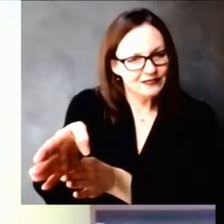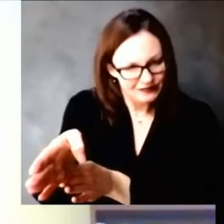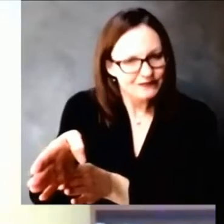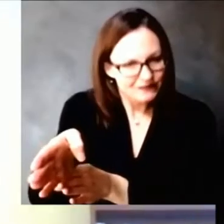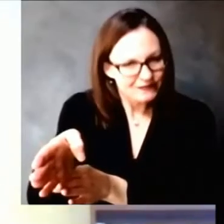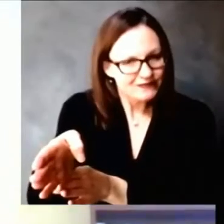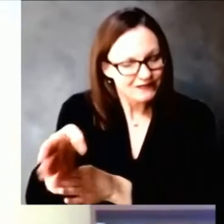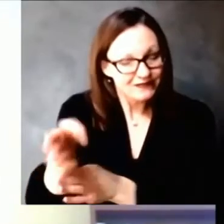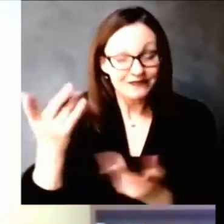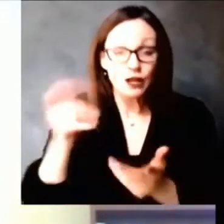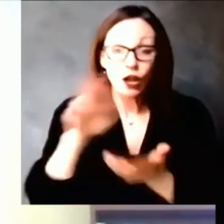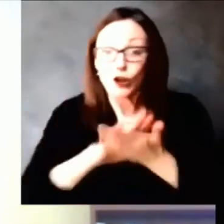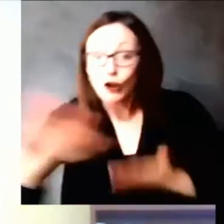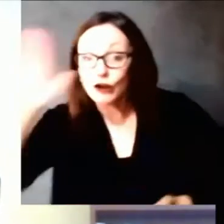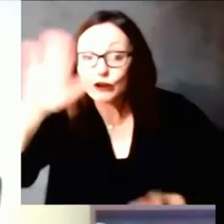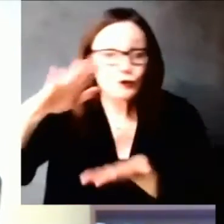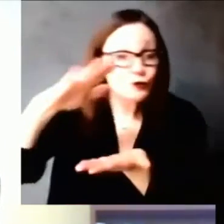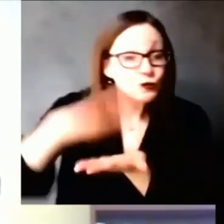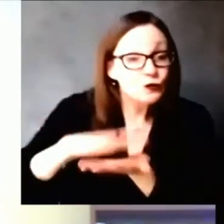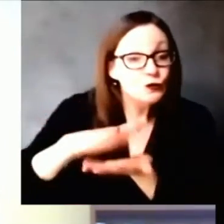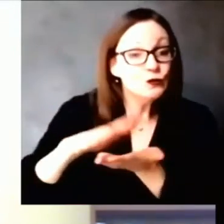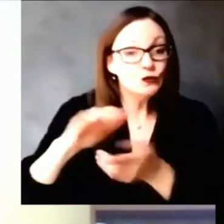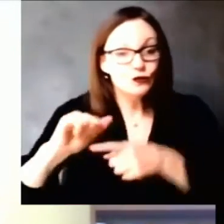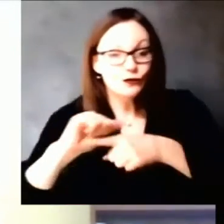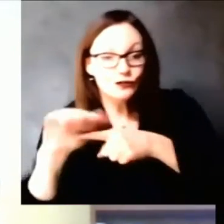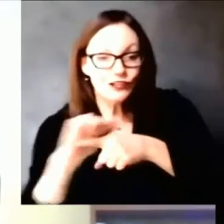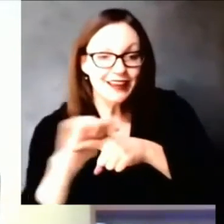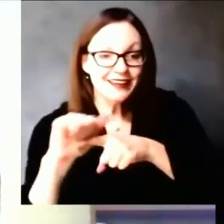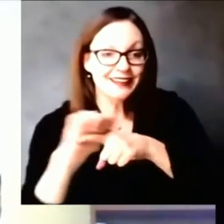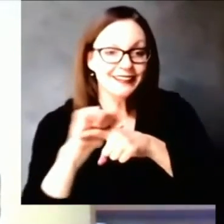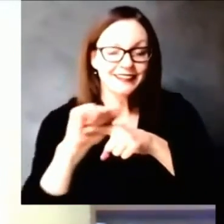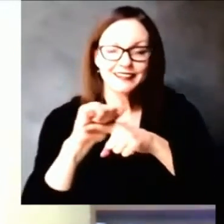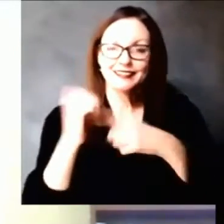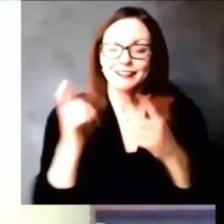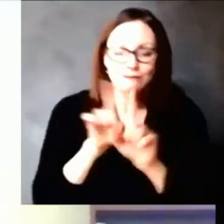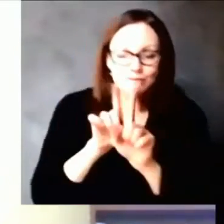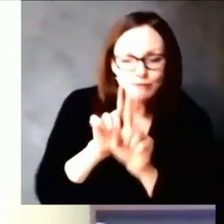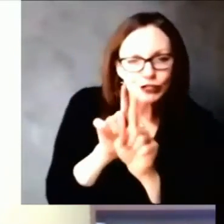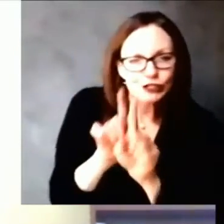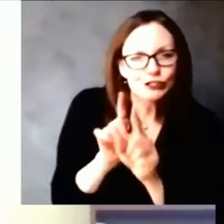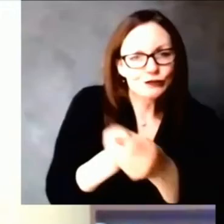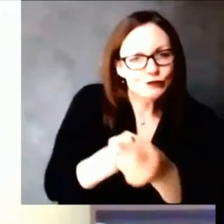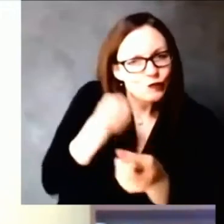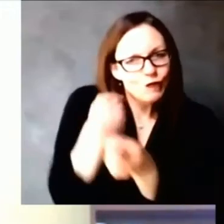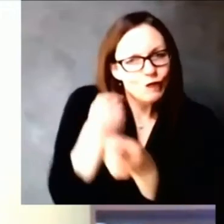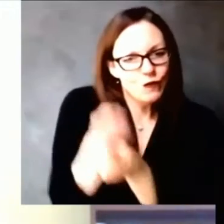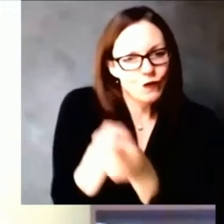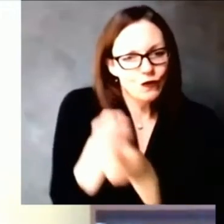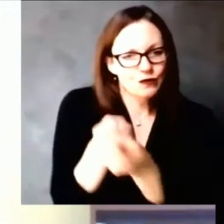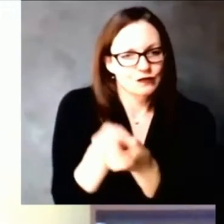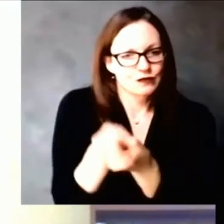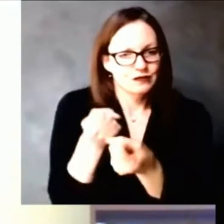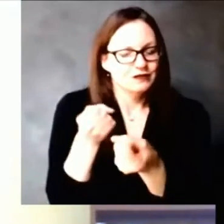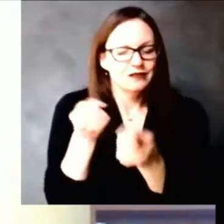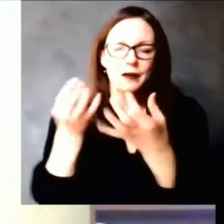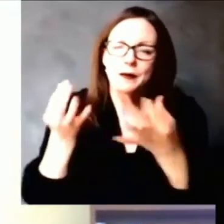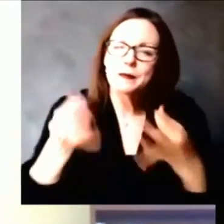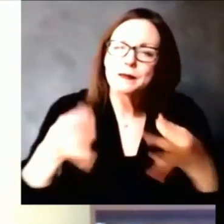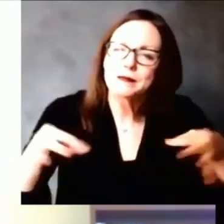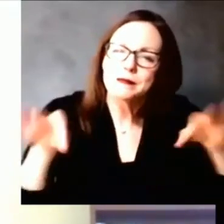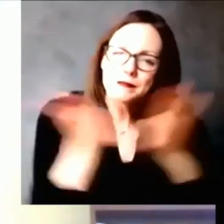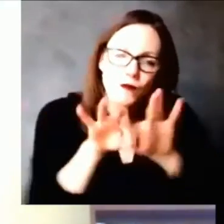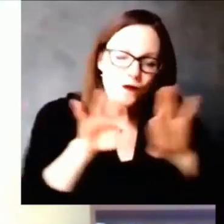to um to be able to see that kind of opportunity um just right down to